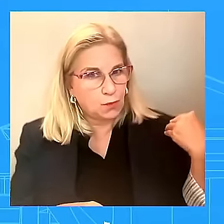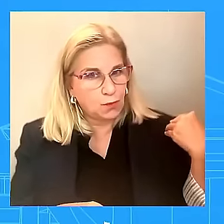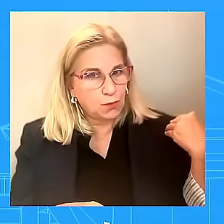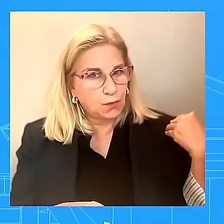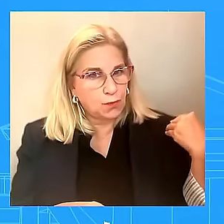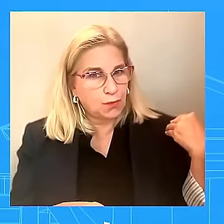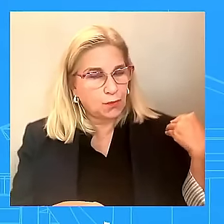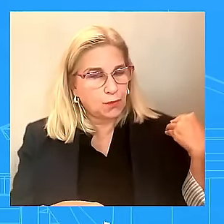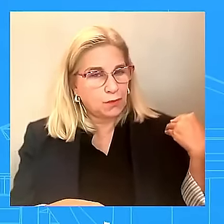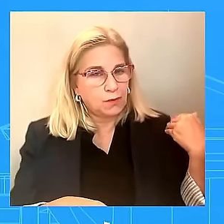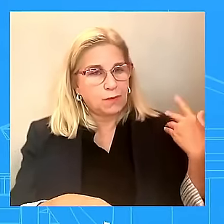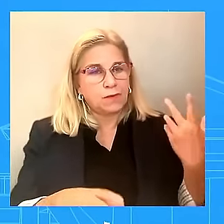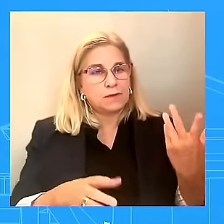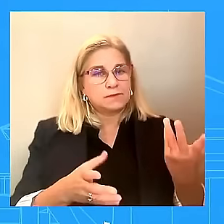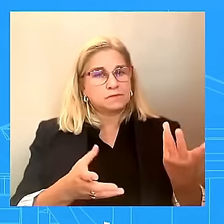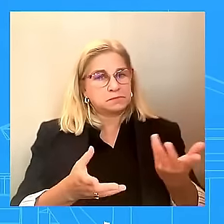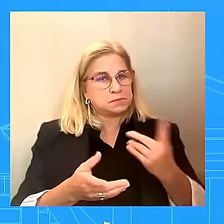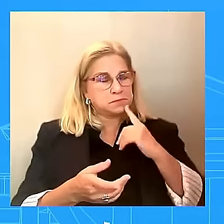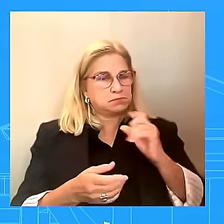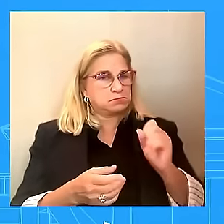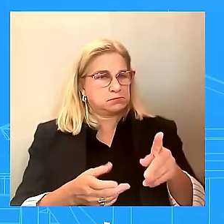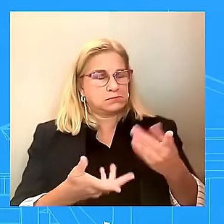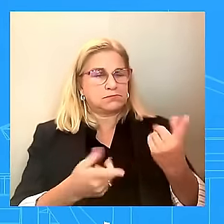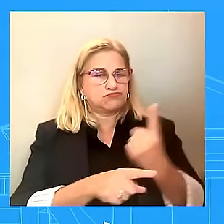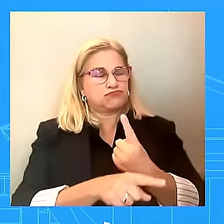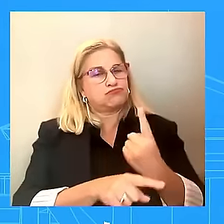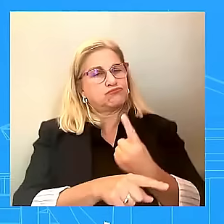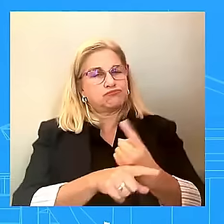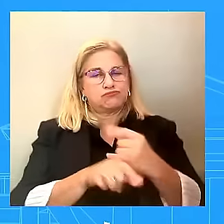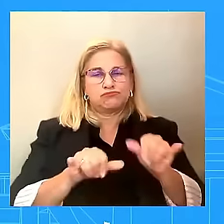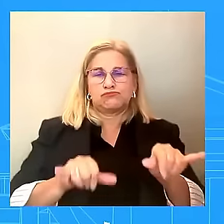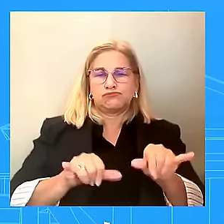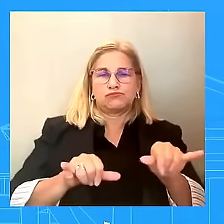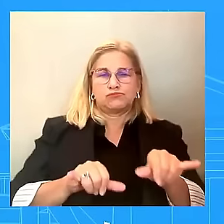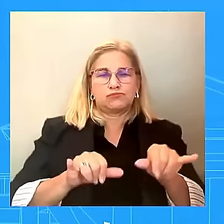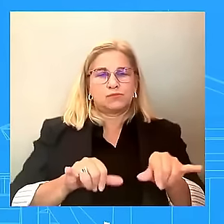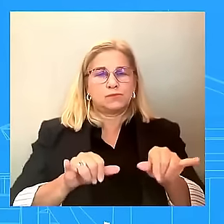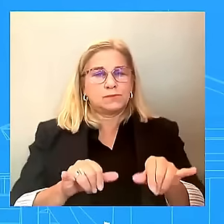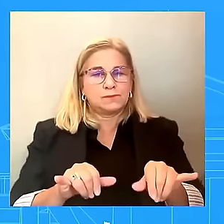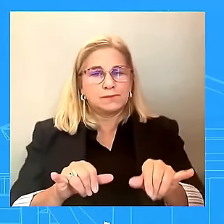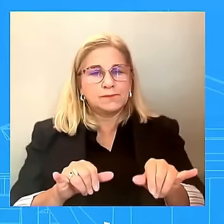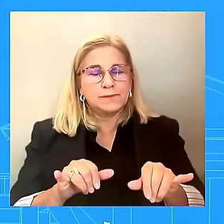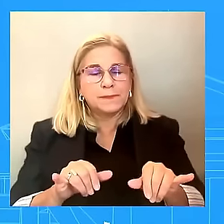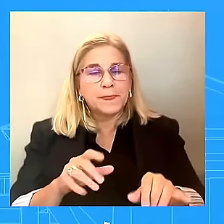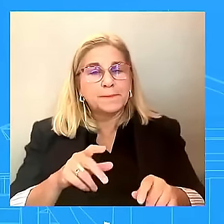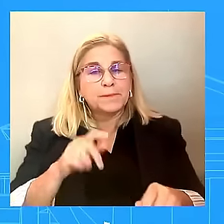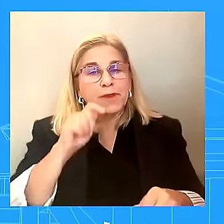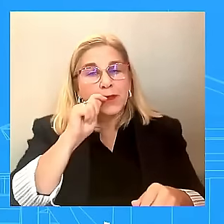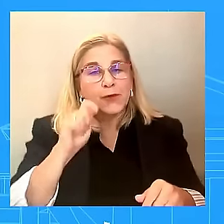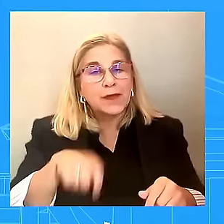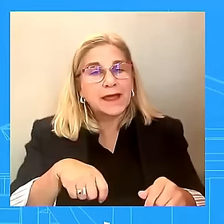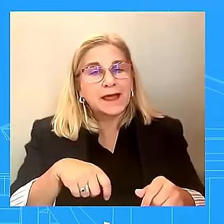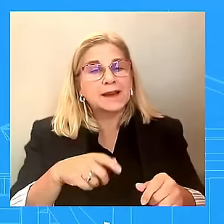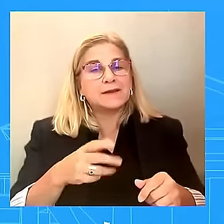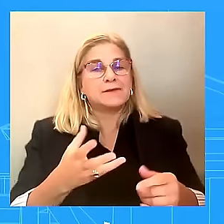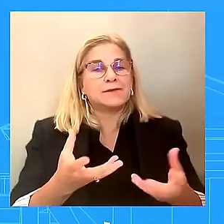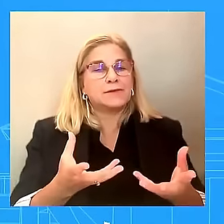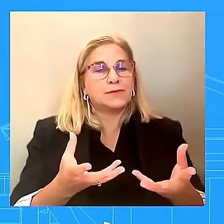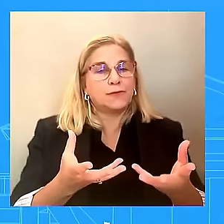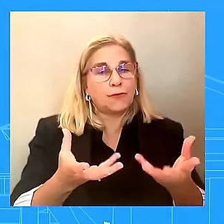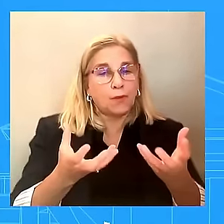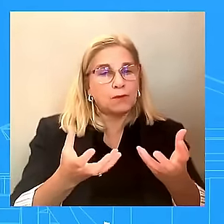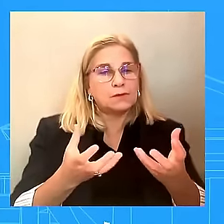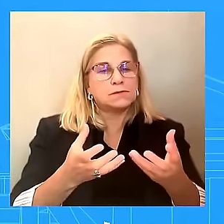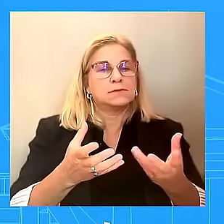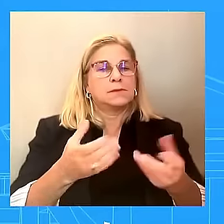for a Ukrainian request during wartime, during wartime. And so I would encourage, we